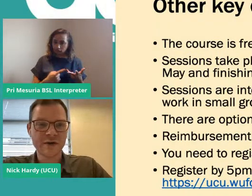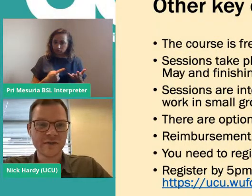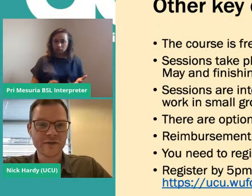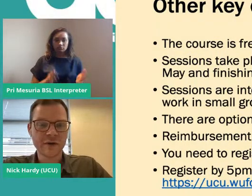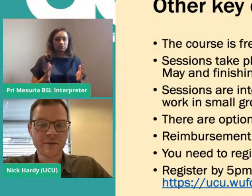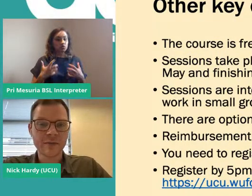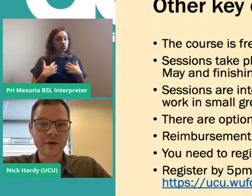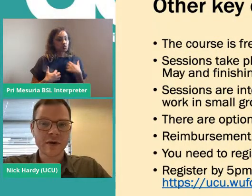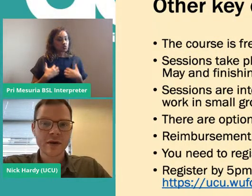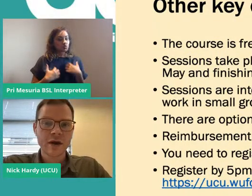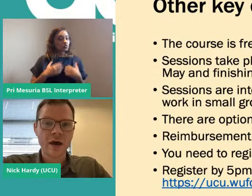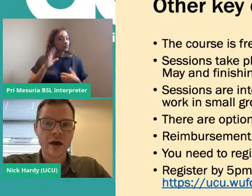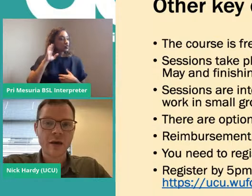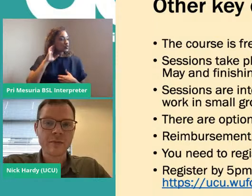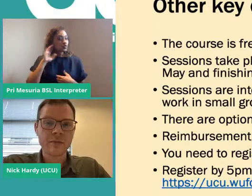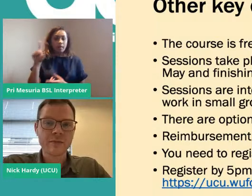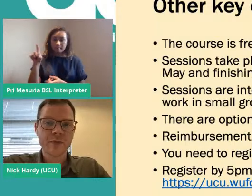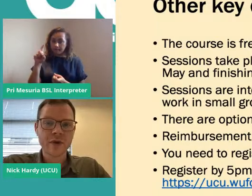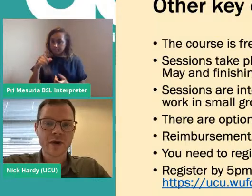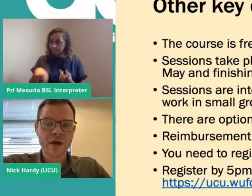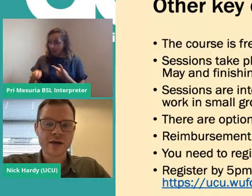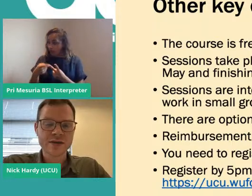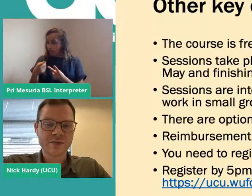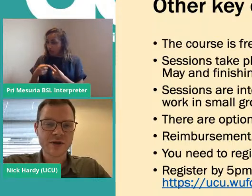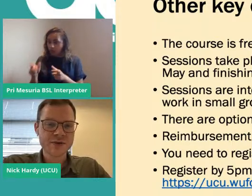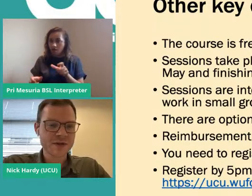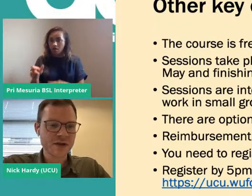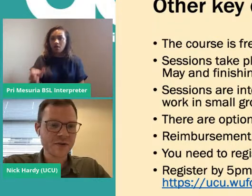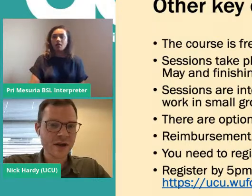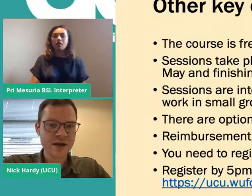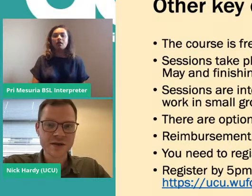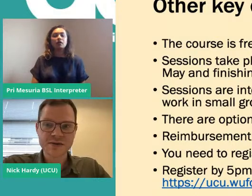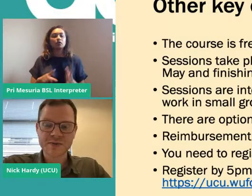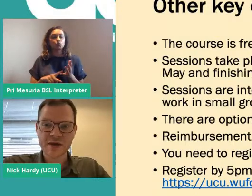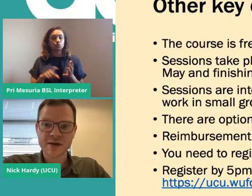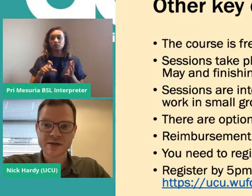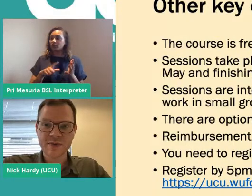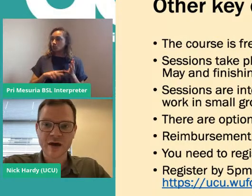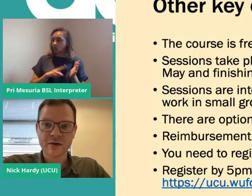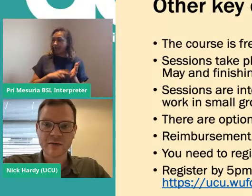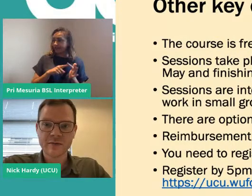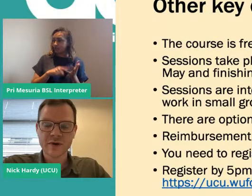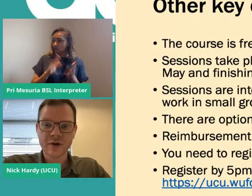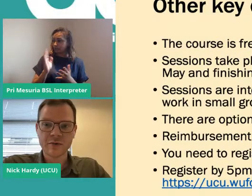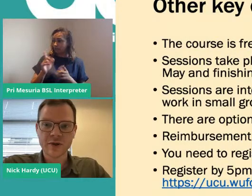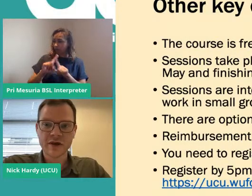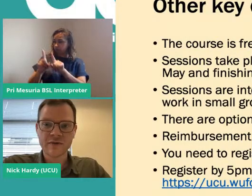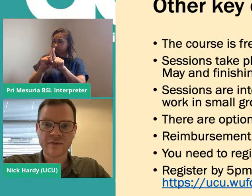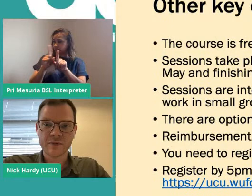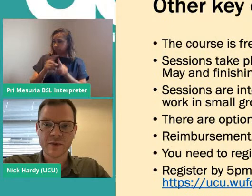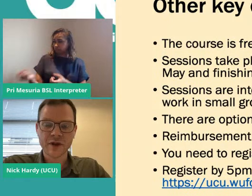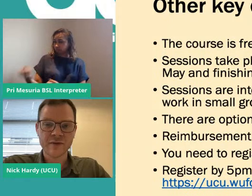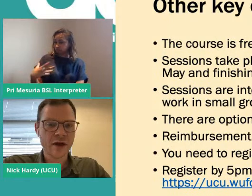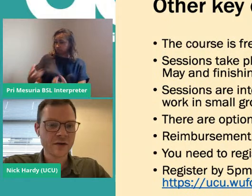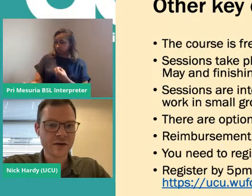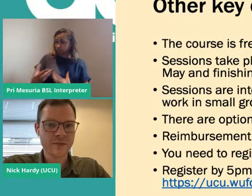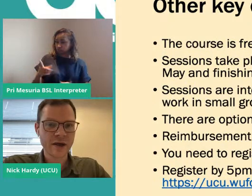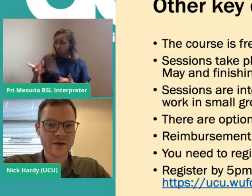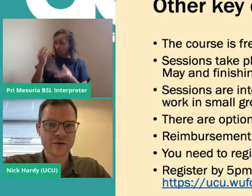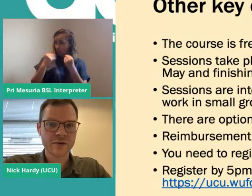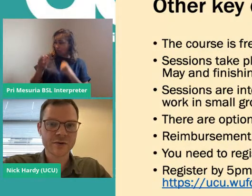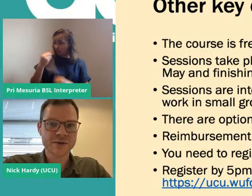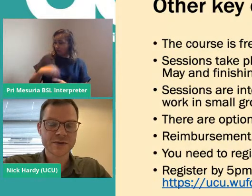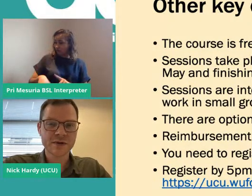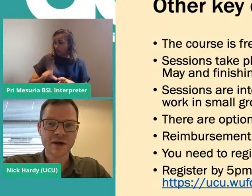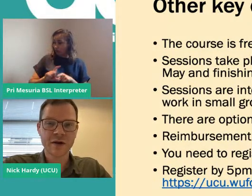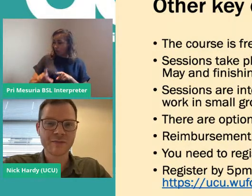forward to hearing from some UCU and NU speakers about what they've learnt on